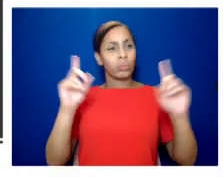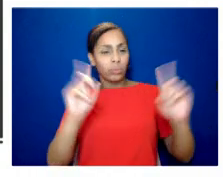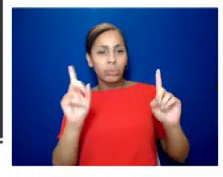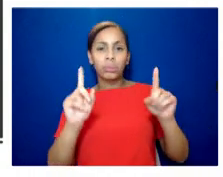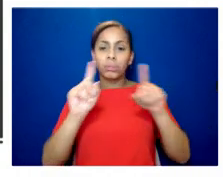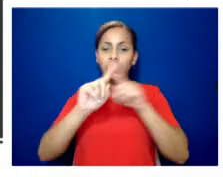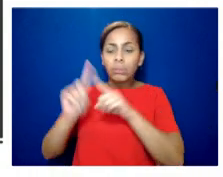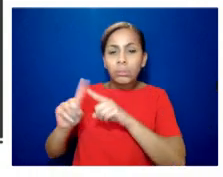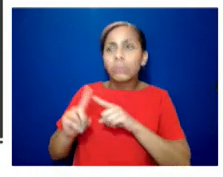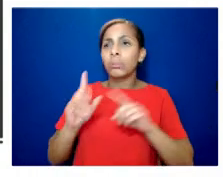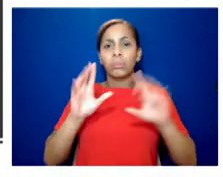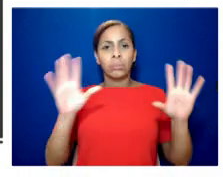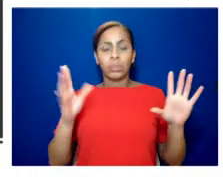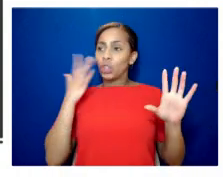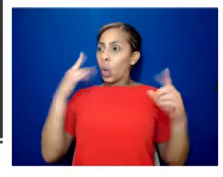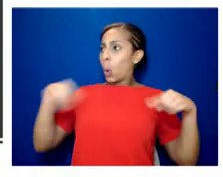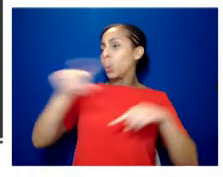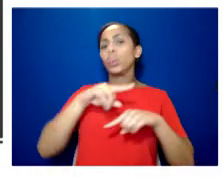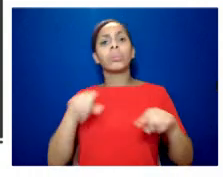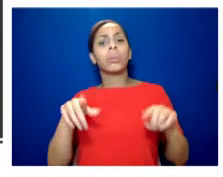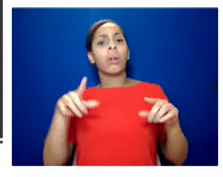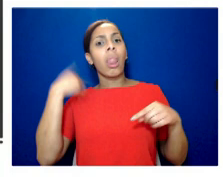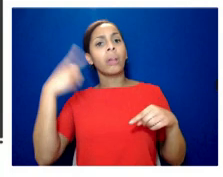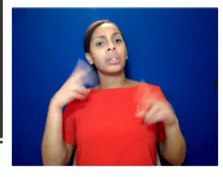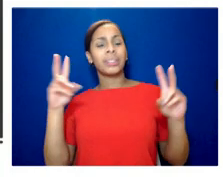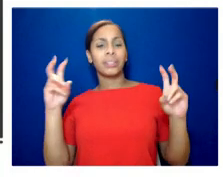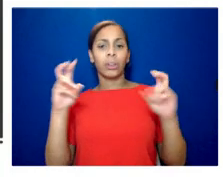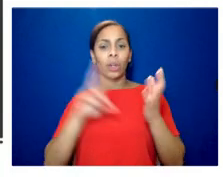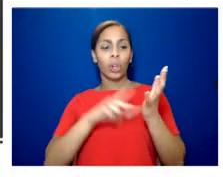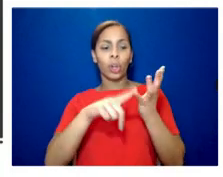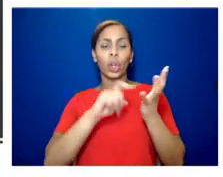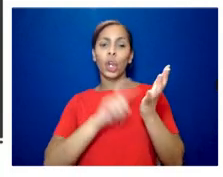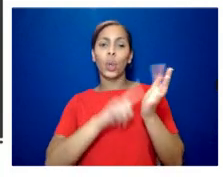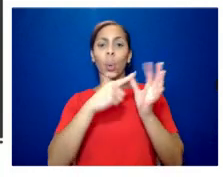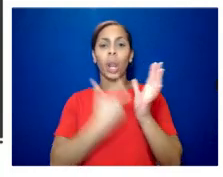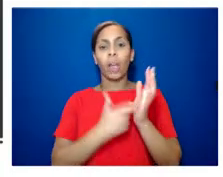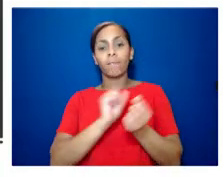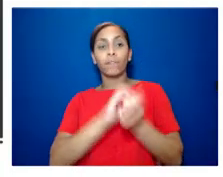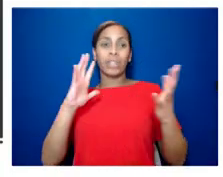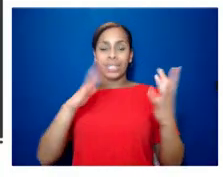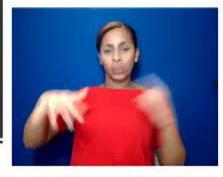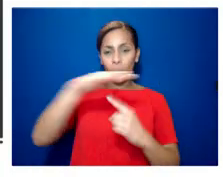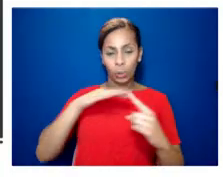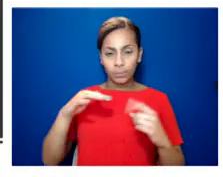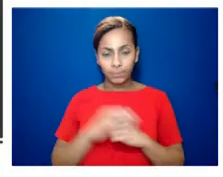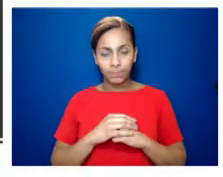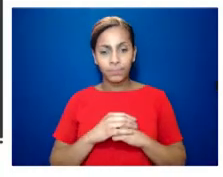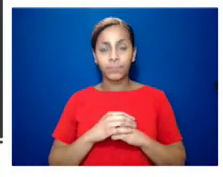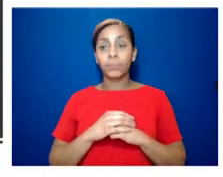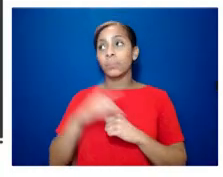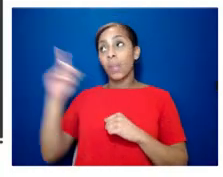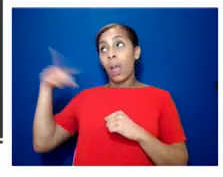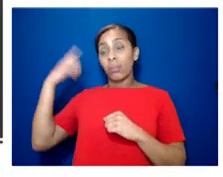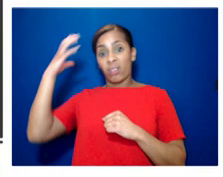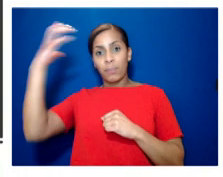declared london to be a nuclear free zone the government got so fed up with this they employed an act to devolve the glc's